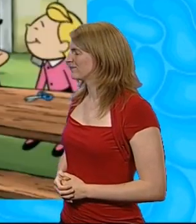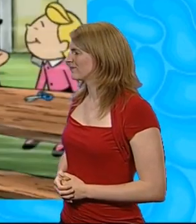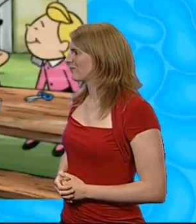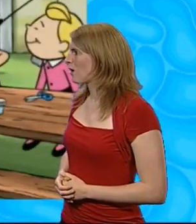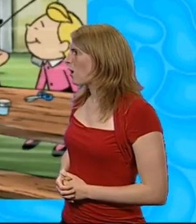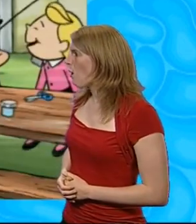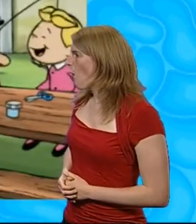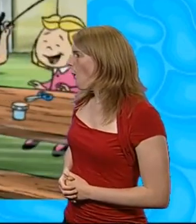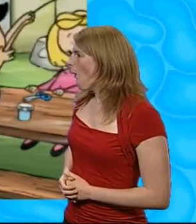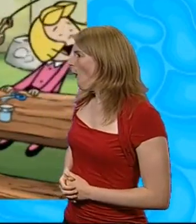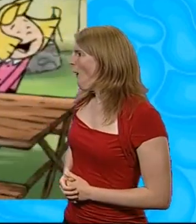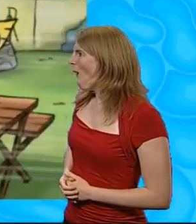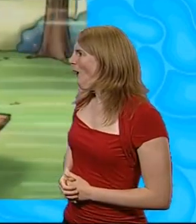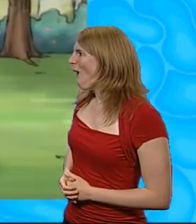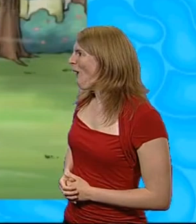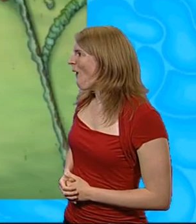All right!